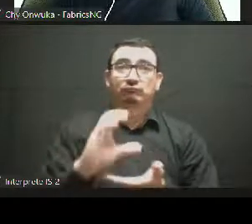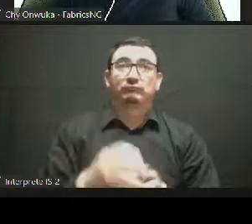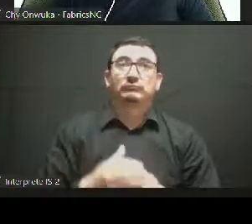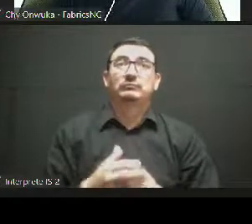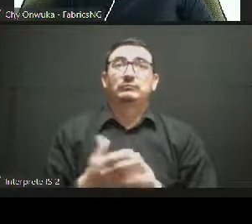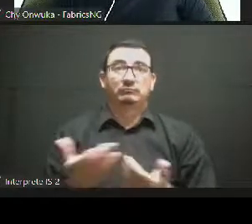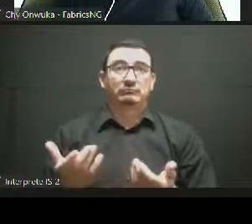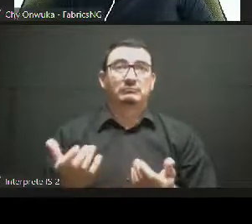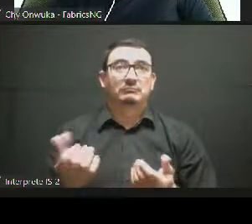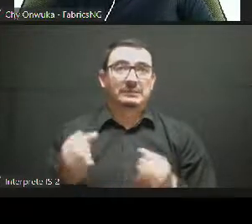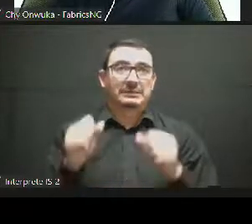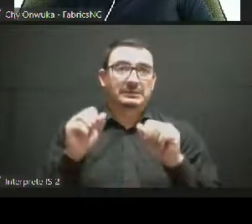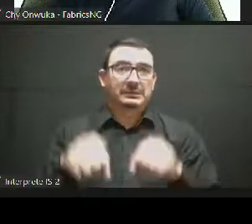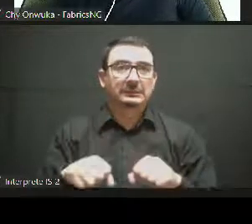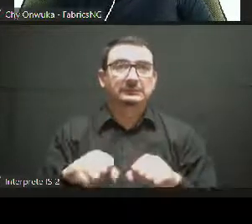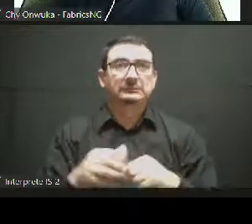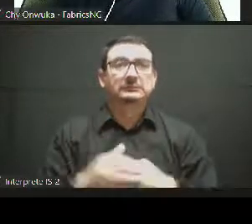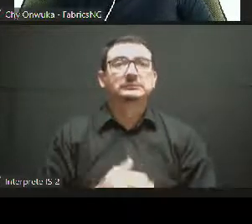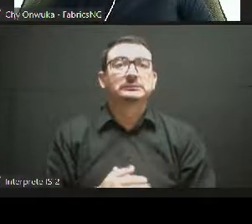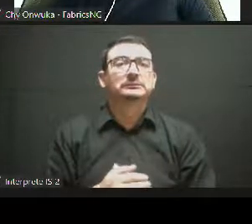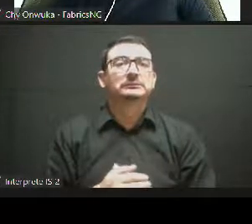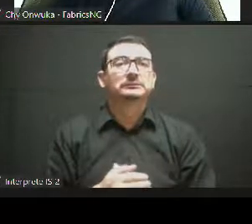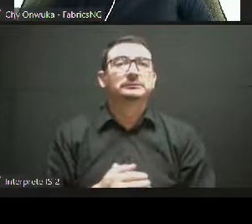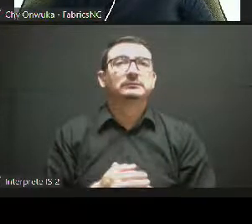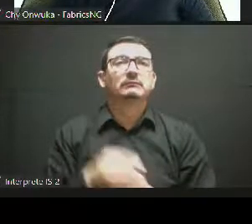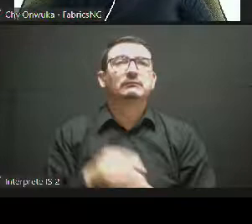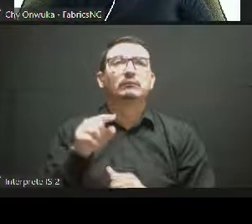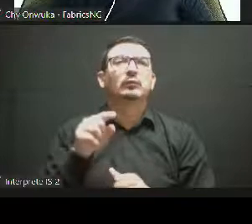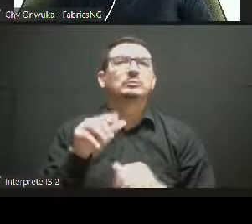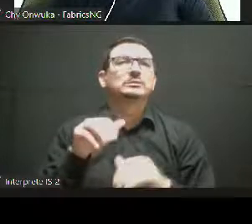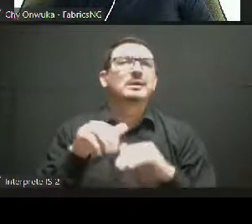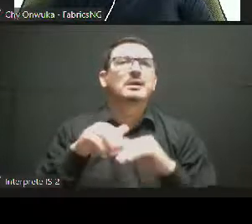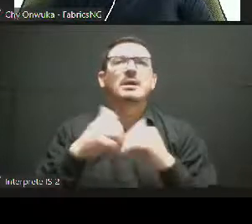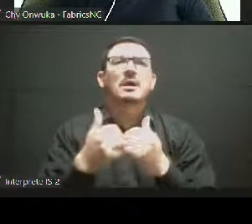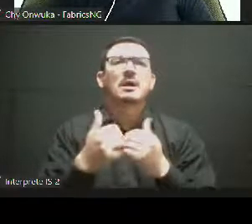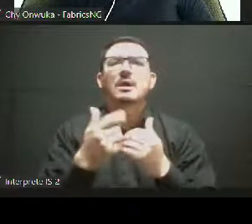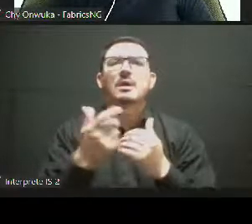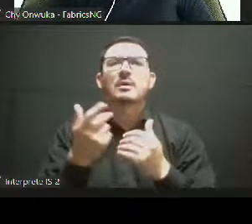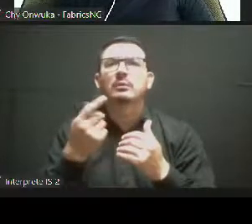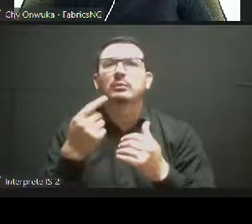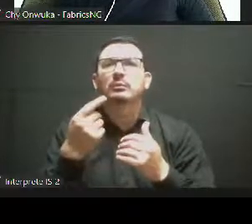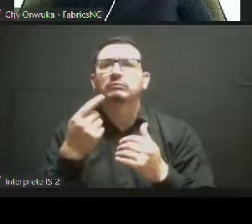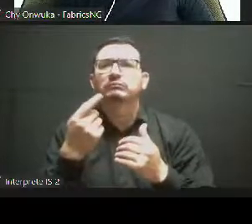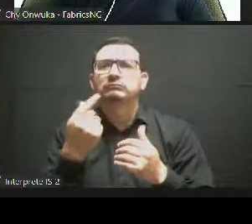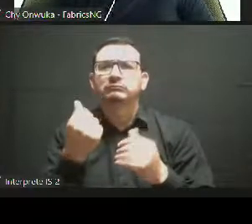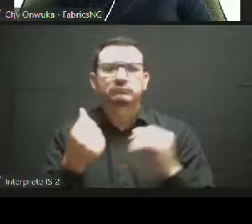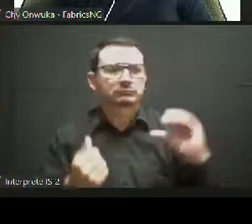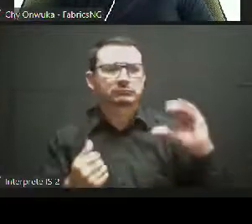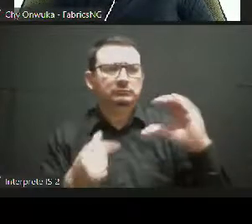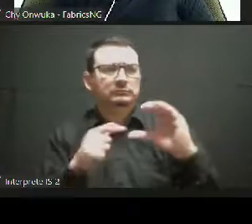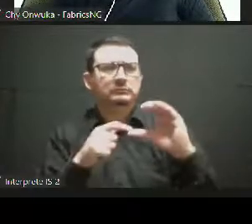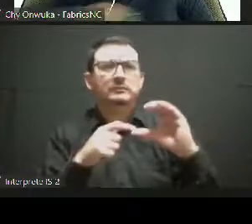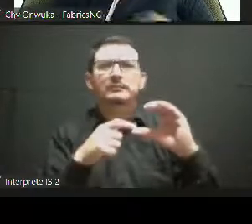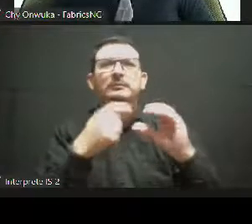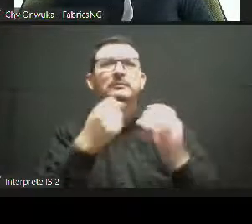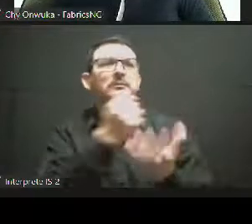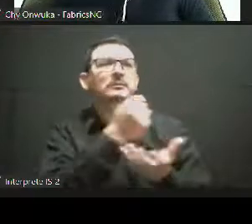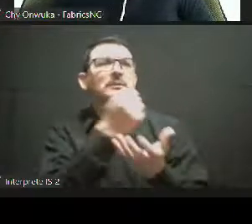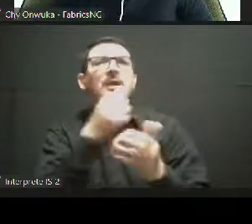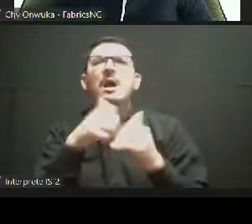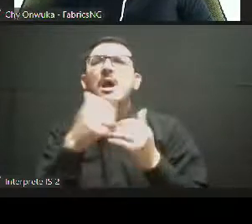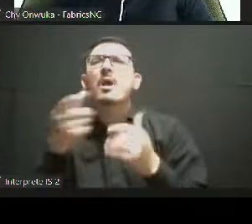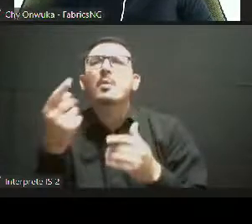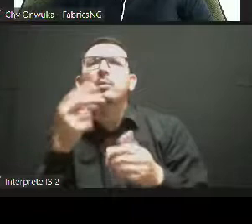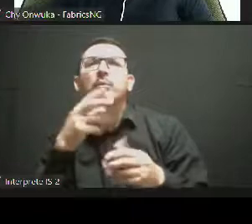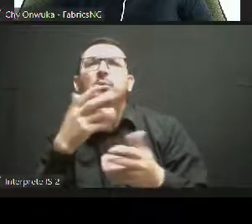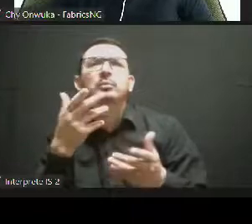relation to, you know, adopting digital technologies and the types of companies that you're keen to prioritize at